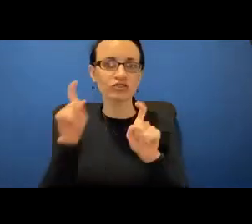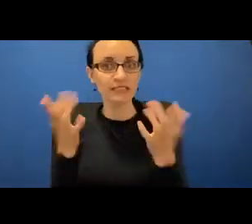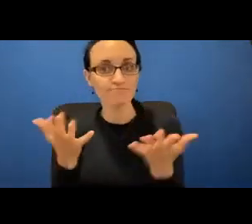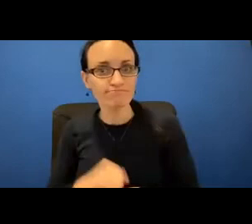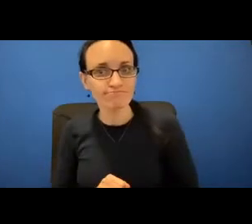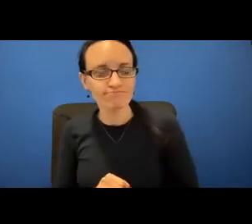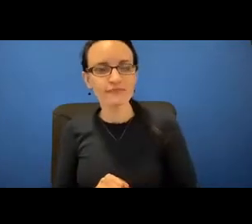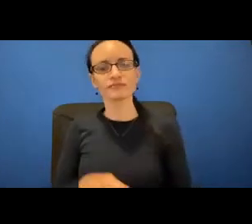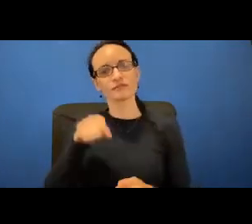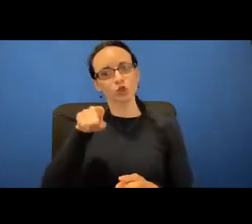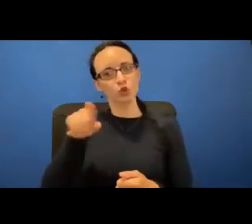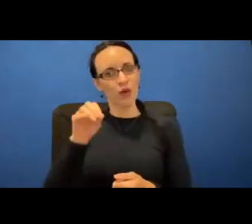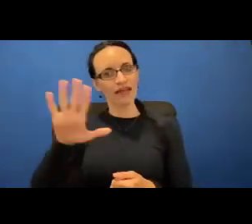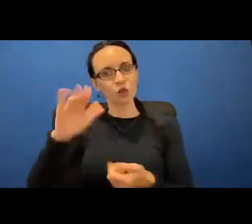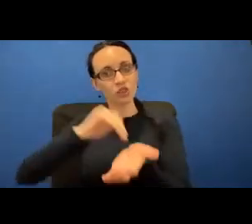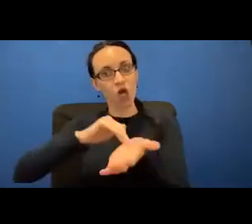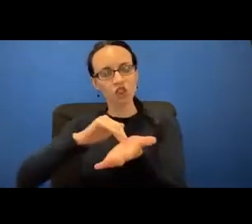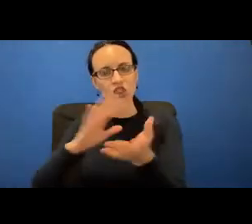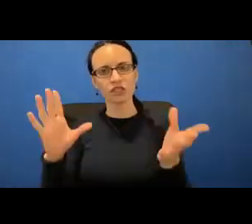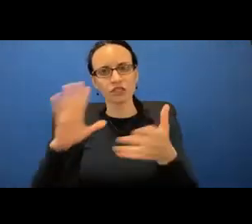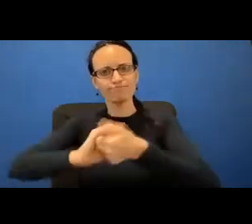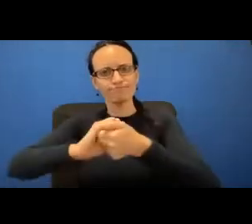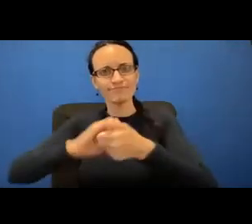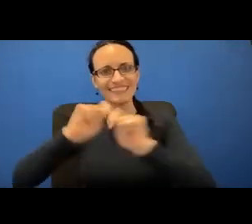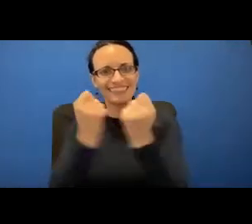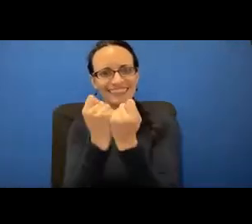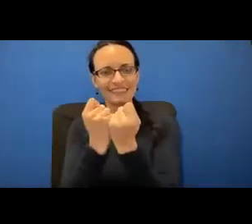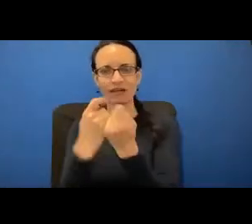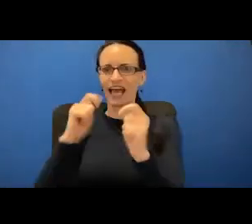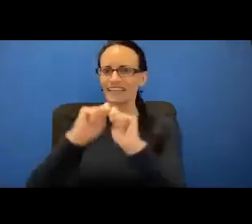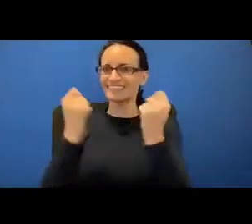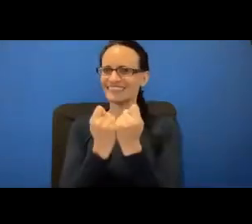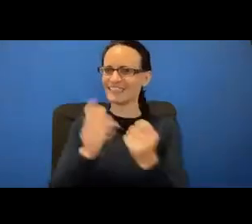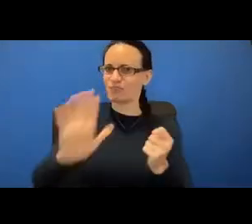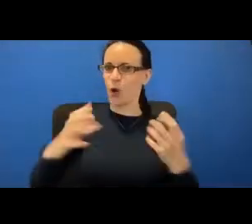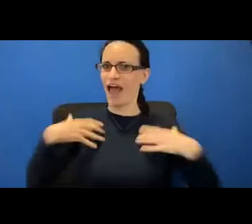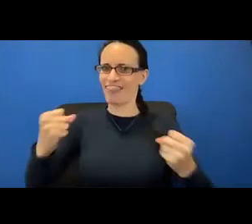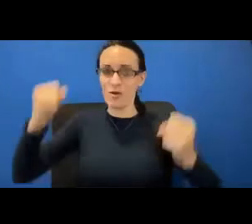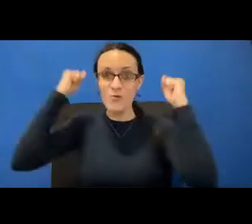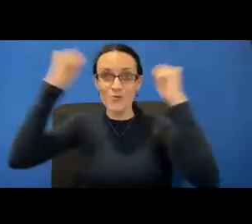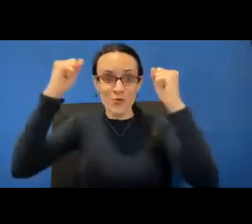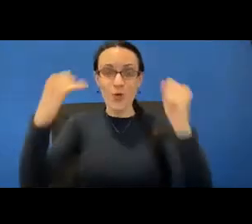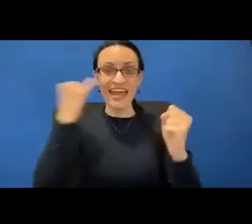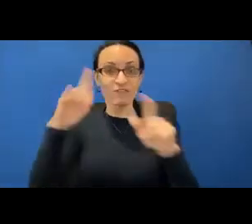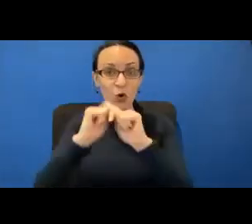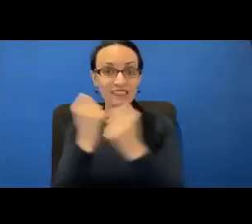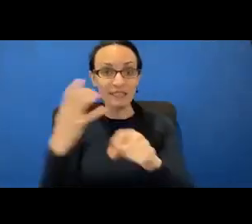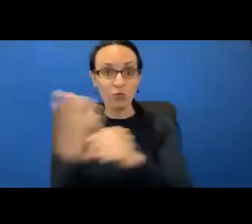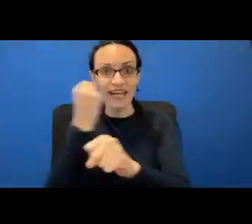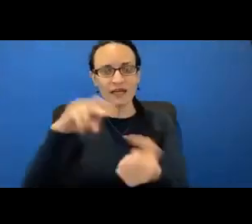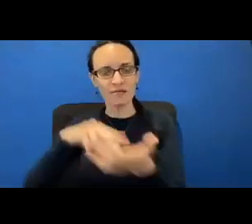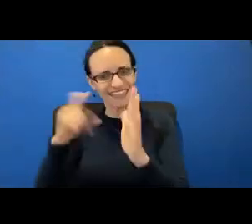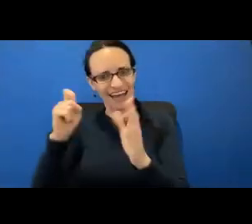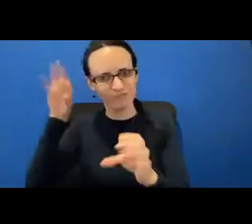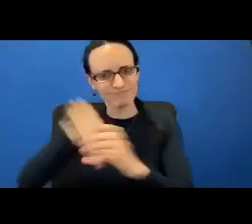You and your doctor are a team. Team your health. Woo! And if your team's gonna win, then you need to get in the game.